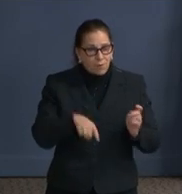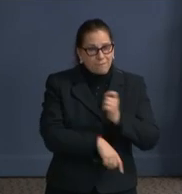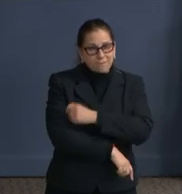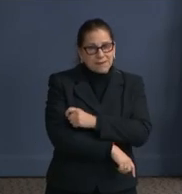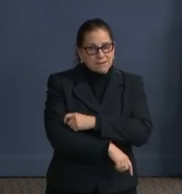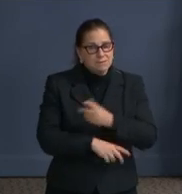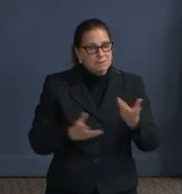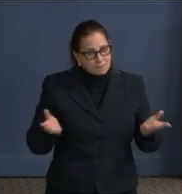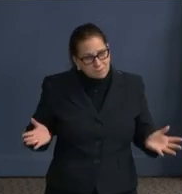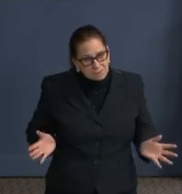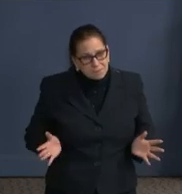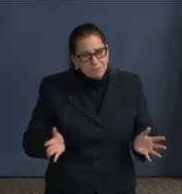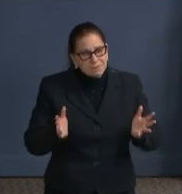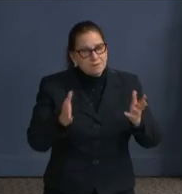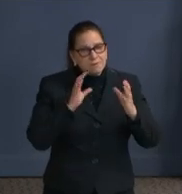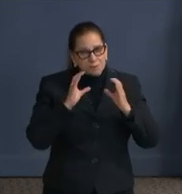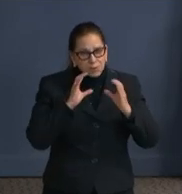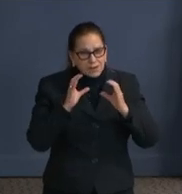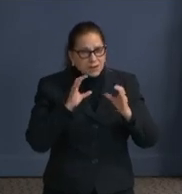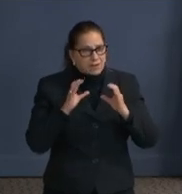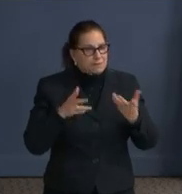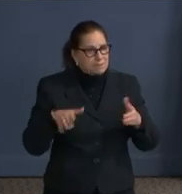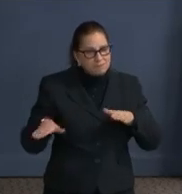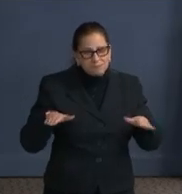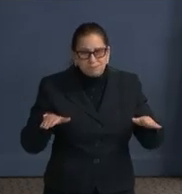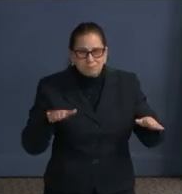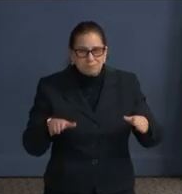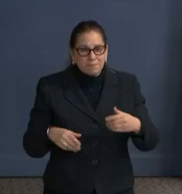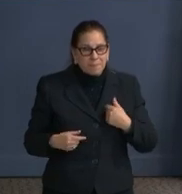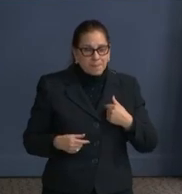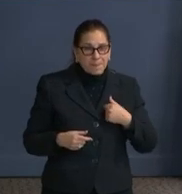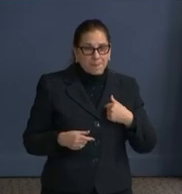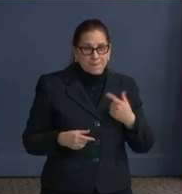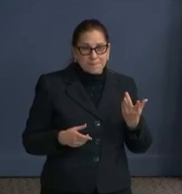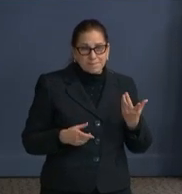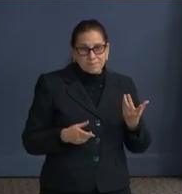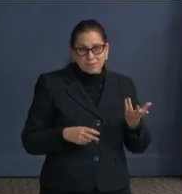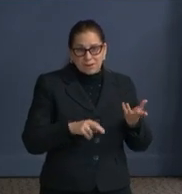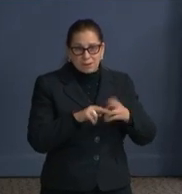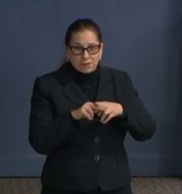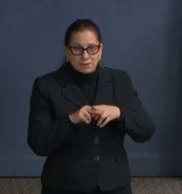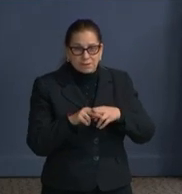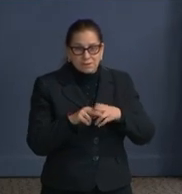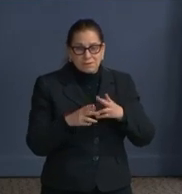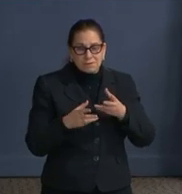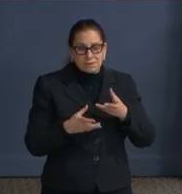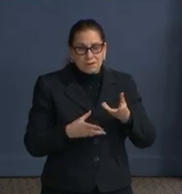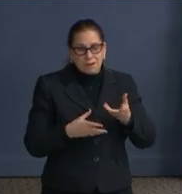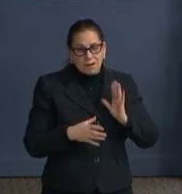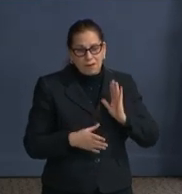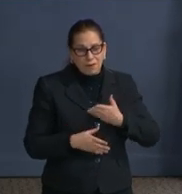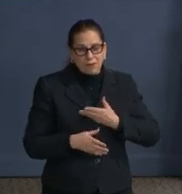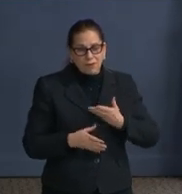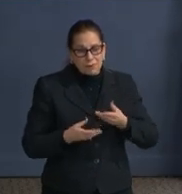because it takes more than the health department to increase vaccine confidence in the District of Columbia and the nation.